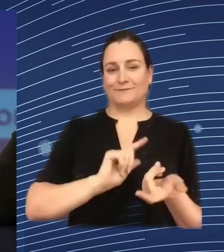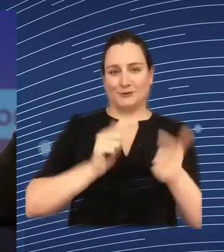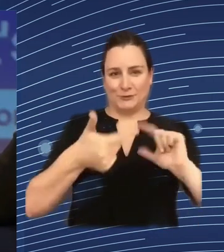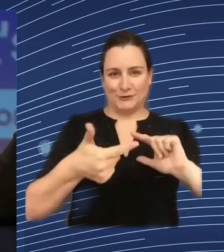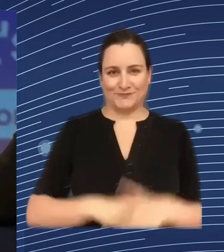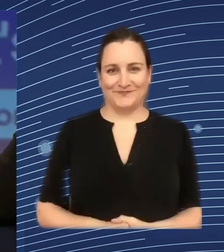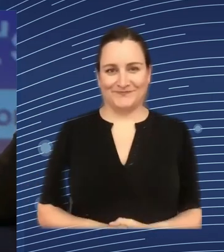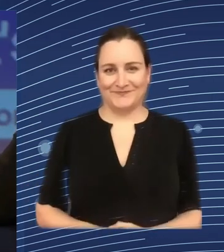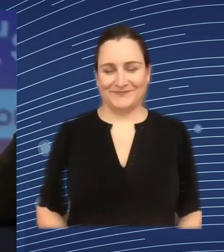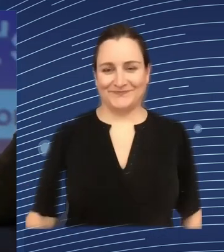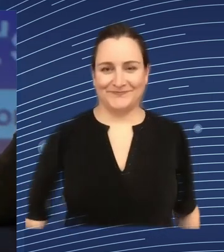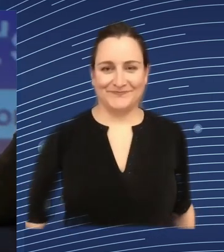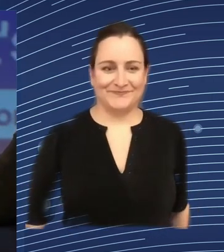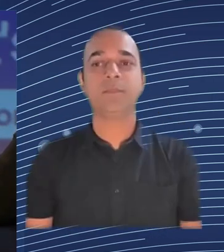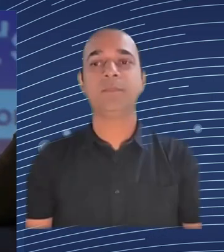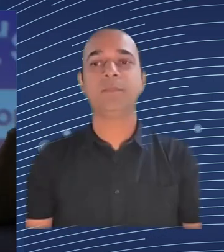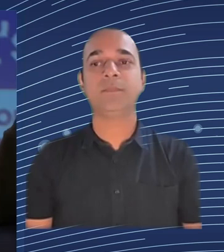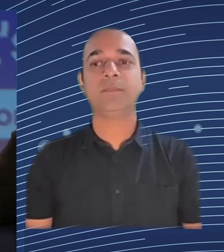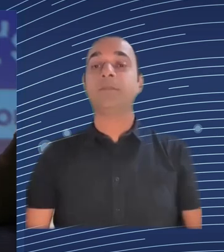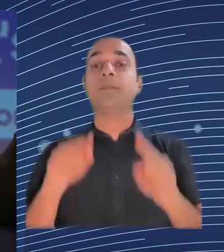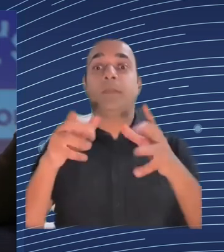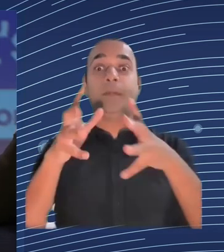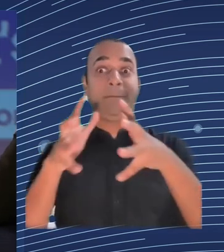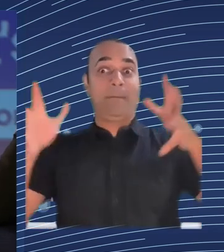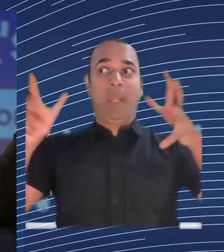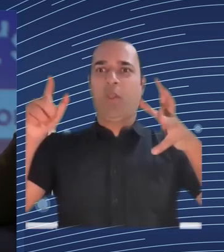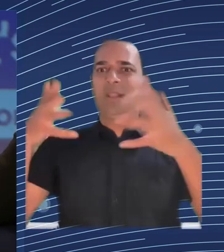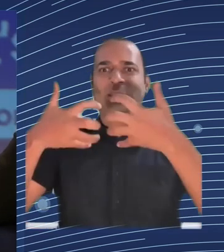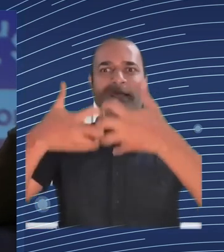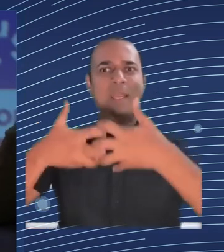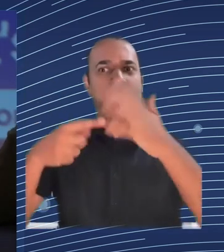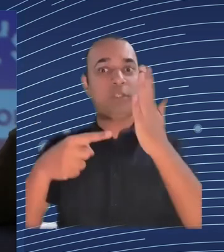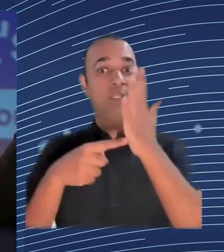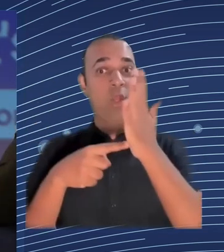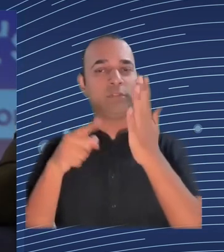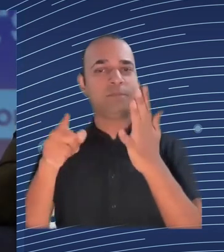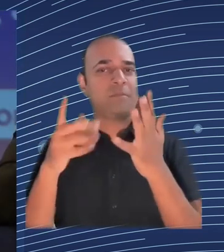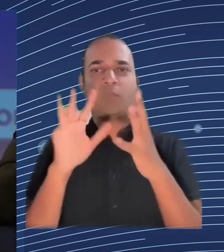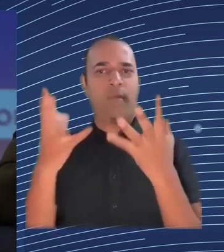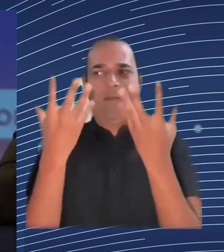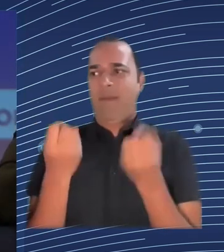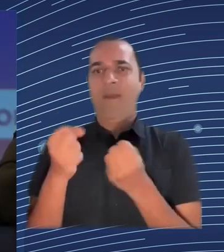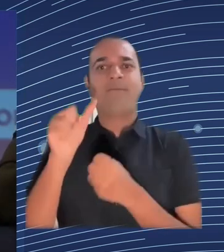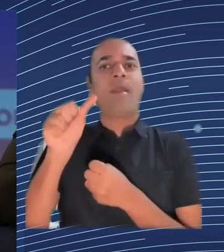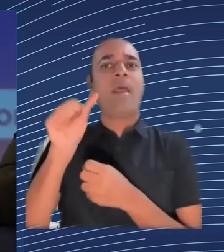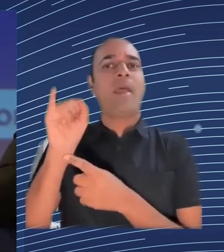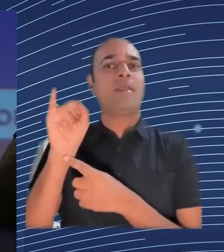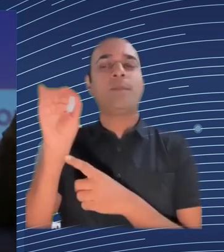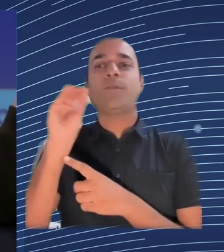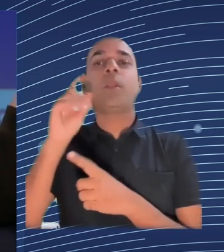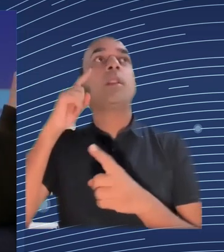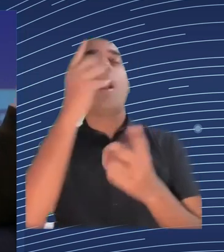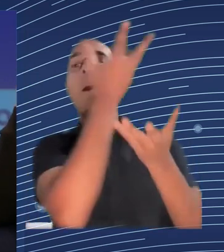is we basically create what we call fact sheets and these fact sheets look at the data sets that we